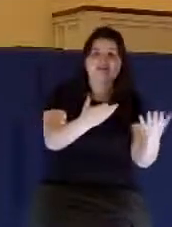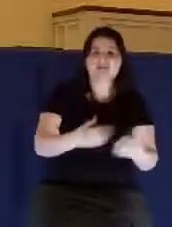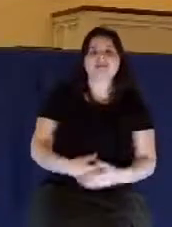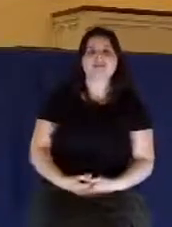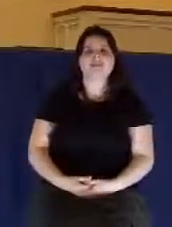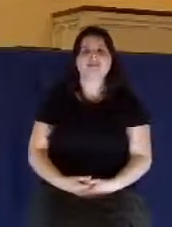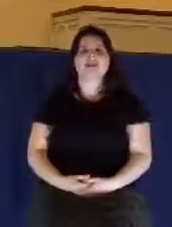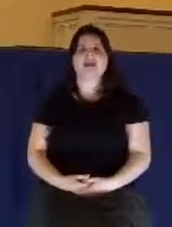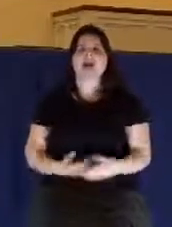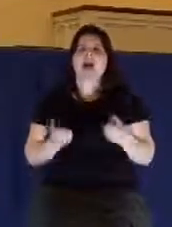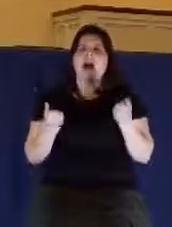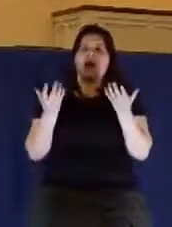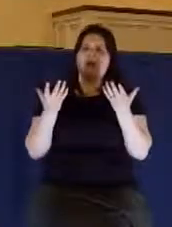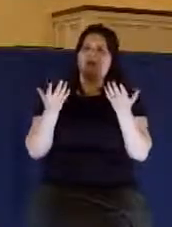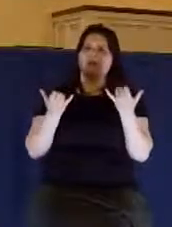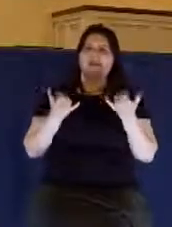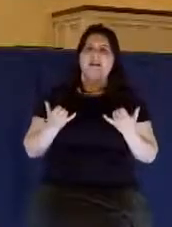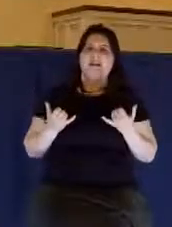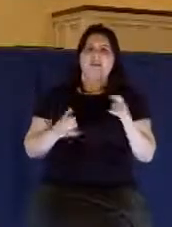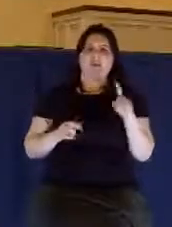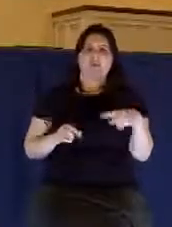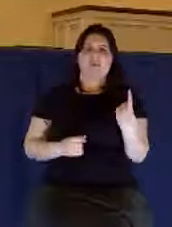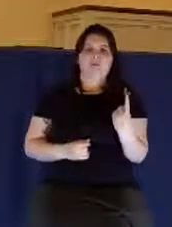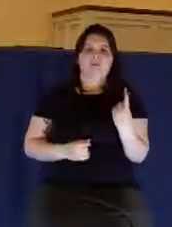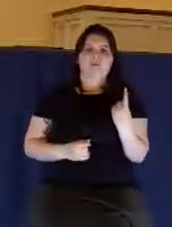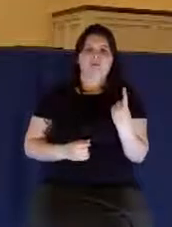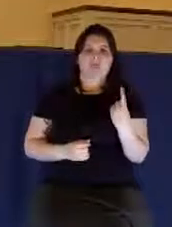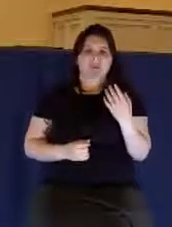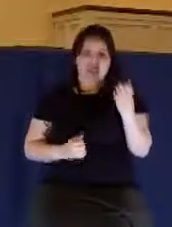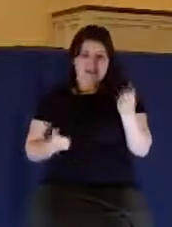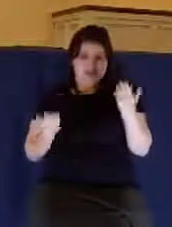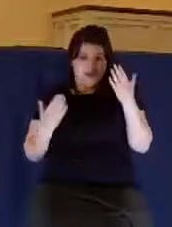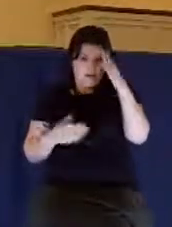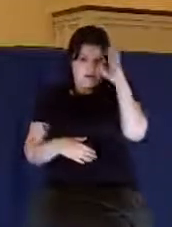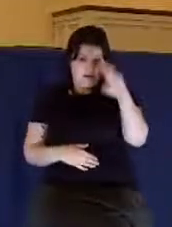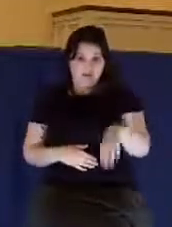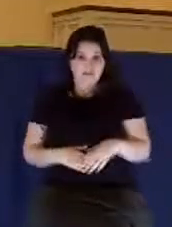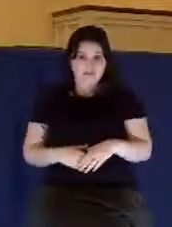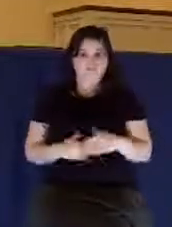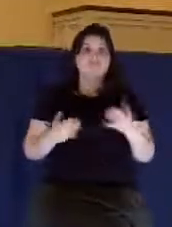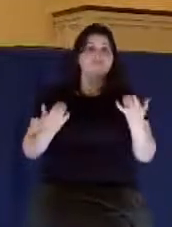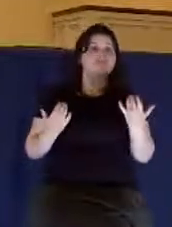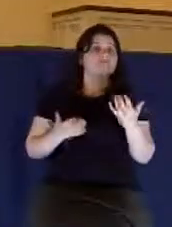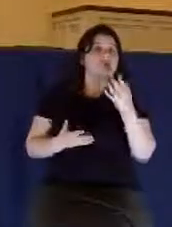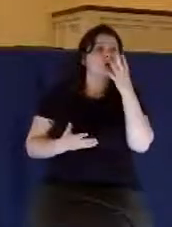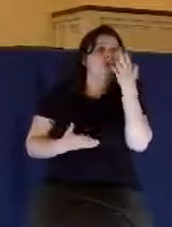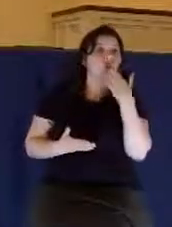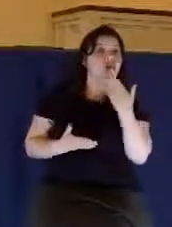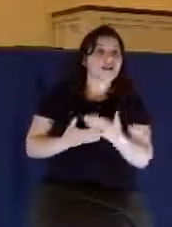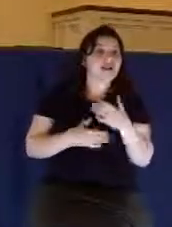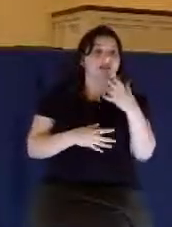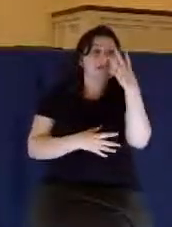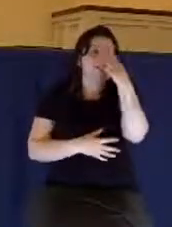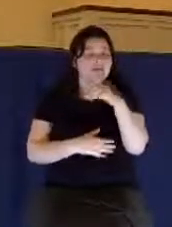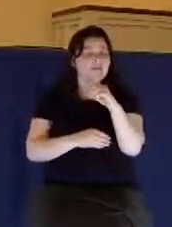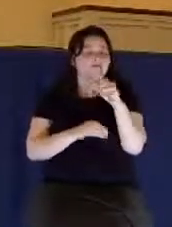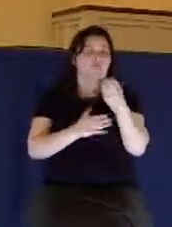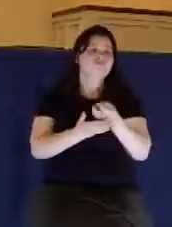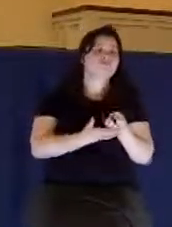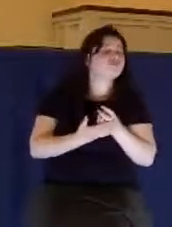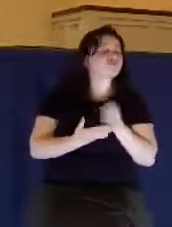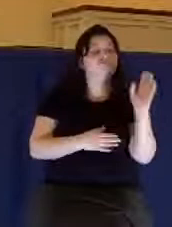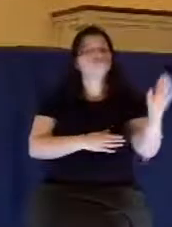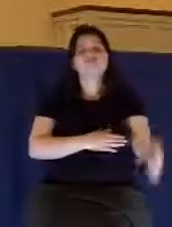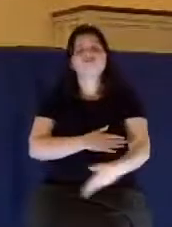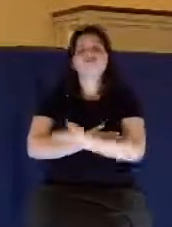You how many gifts you've been given today from God? He gave you a good night's sleep. He gave you food to nourish you. He